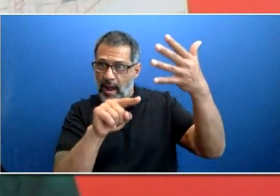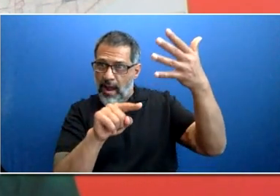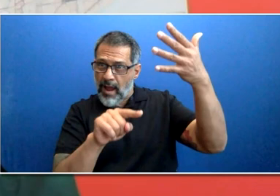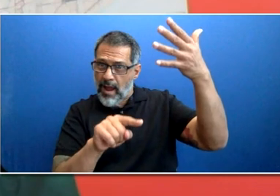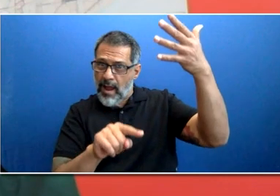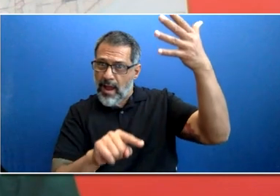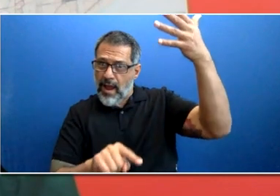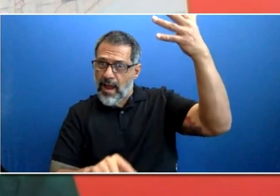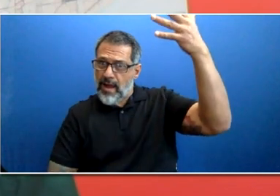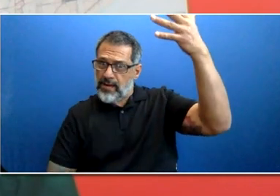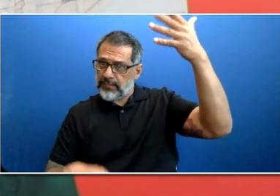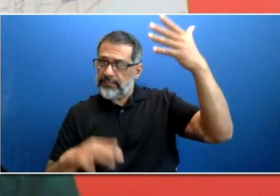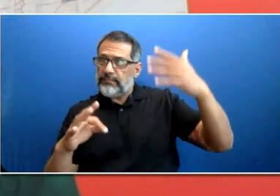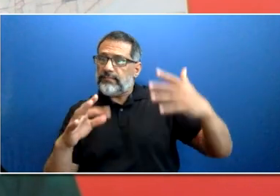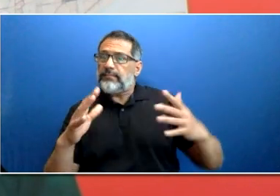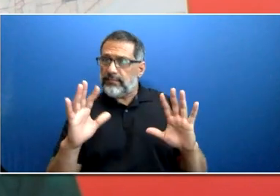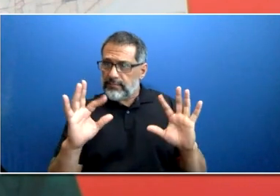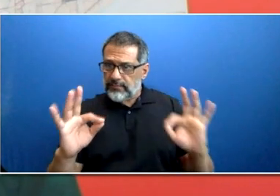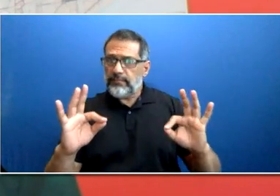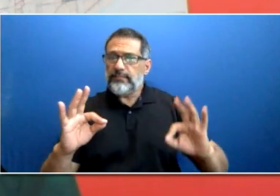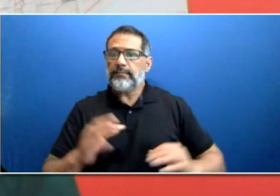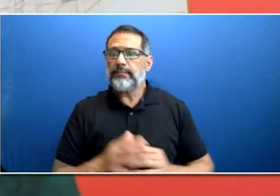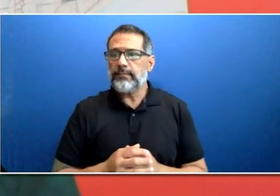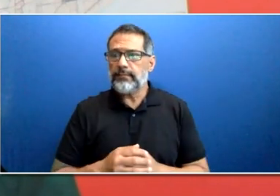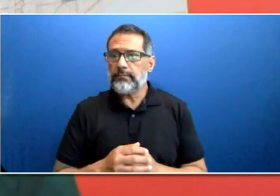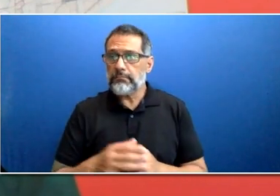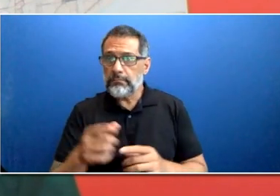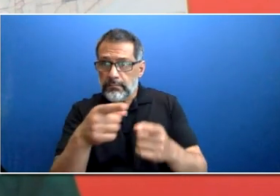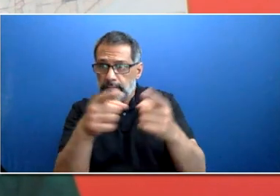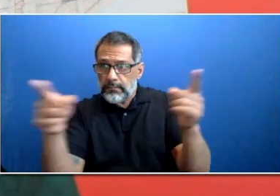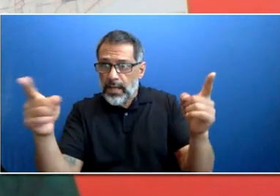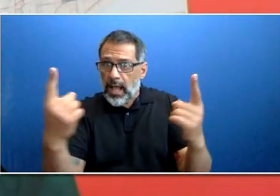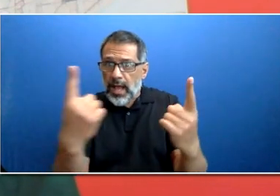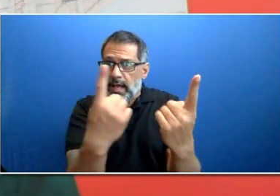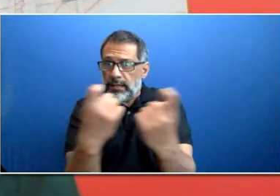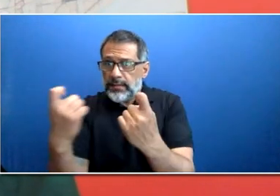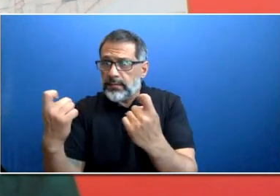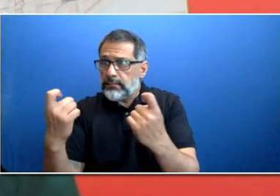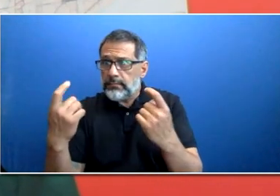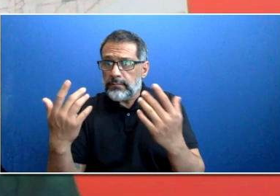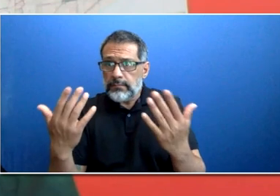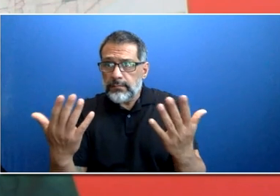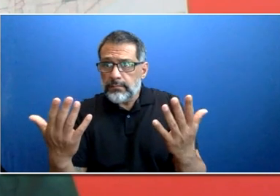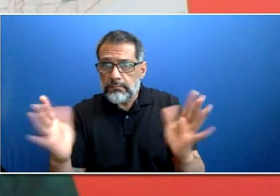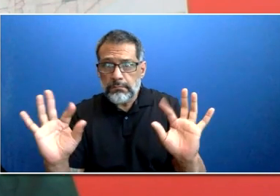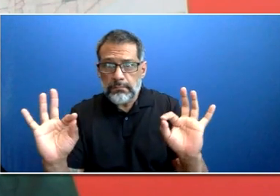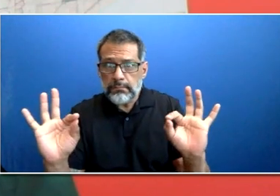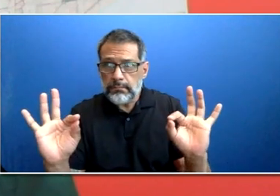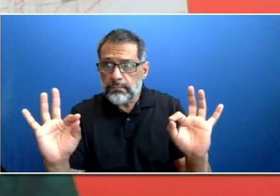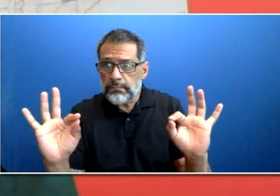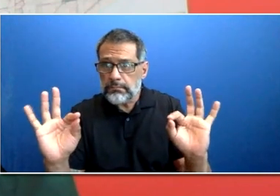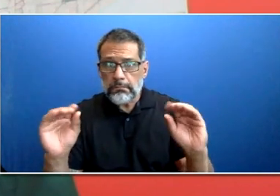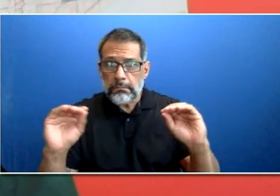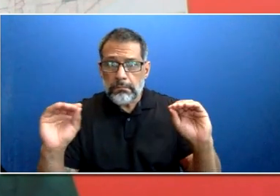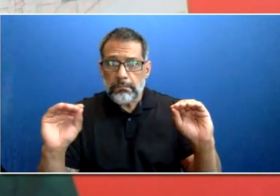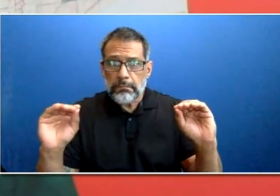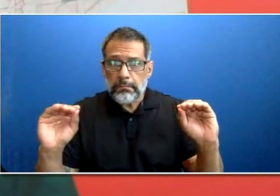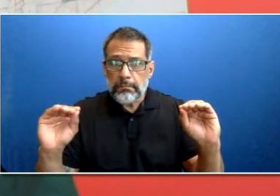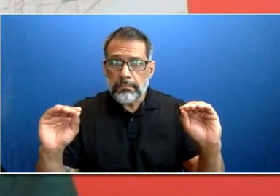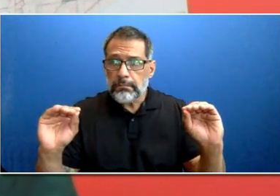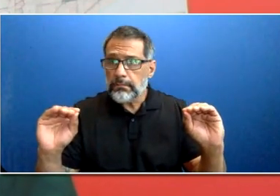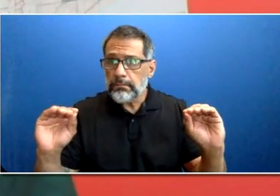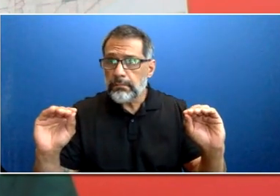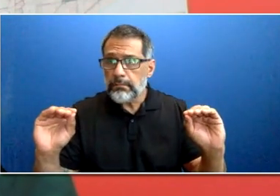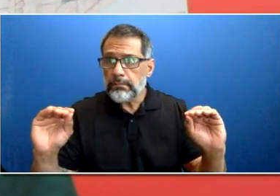any other questions that come up. And I think for now, I would just like to take this moment to actually thank all the panelists